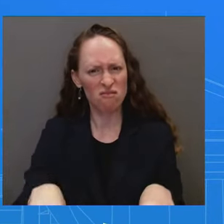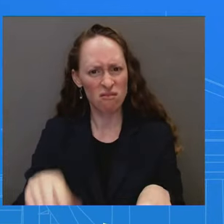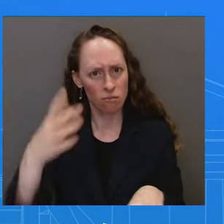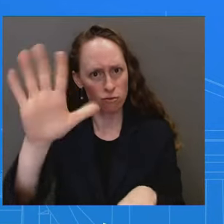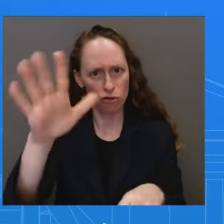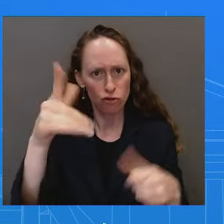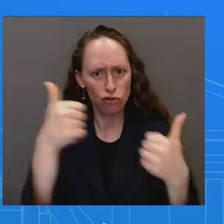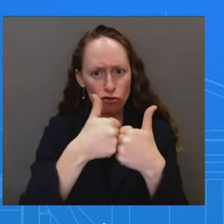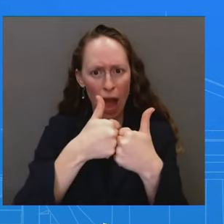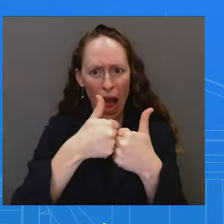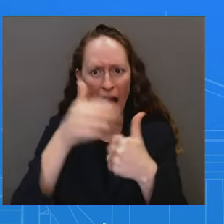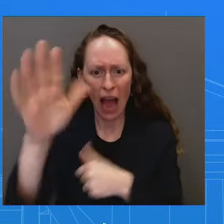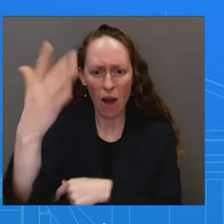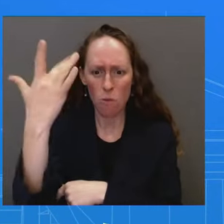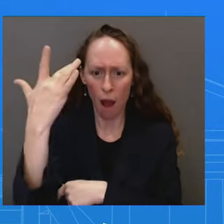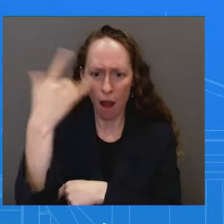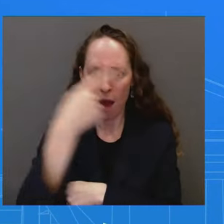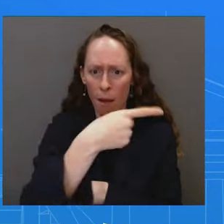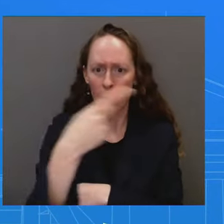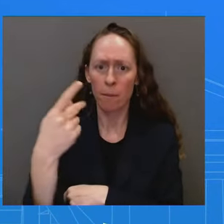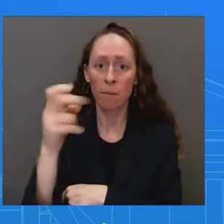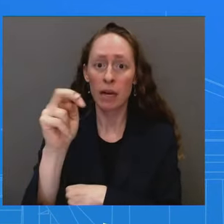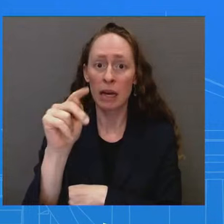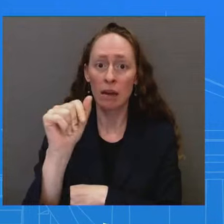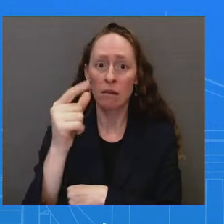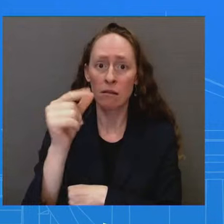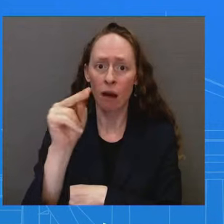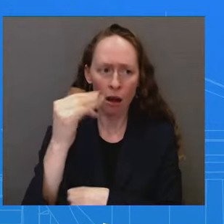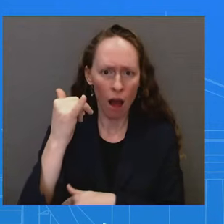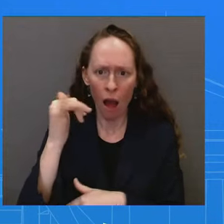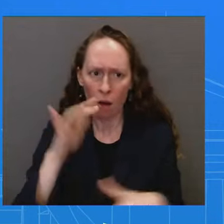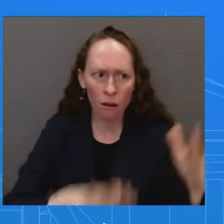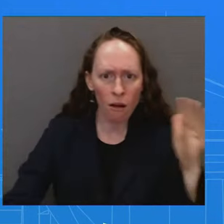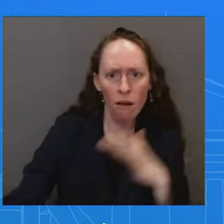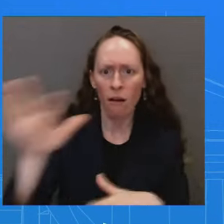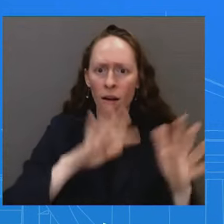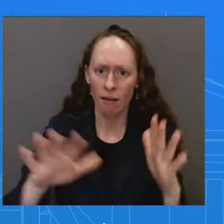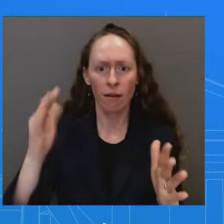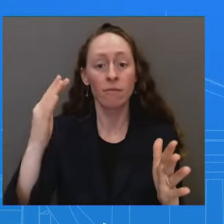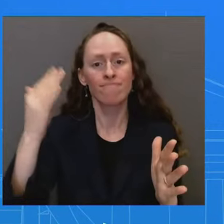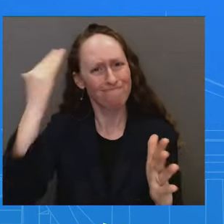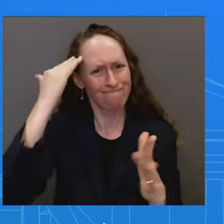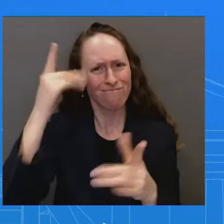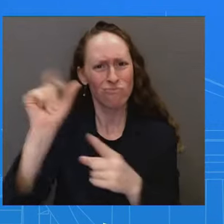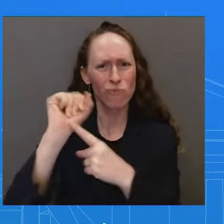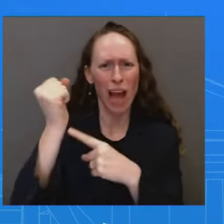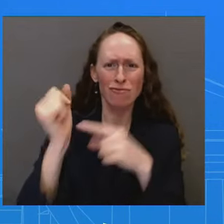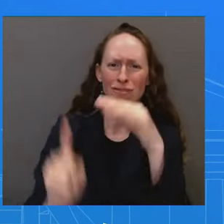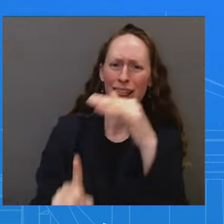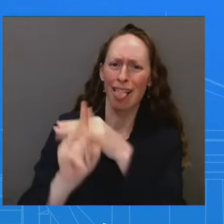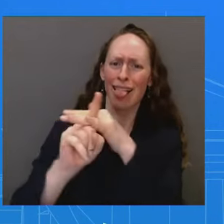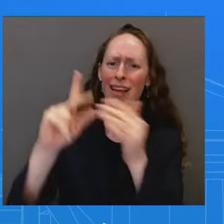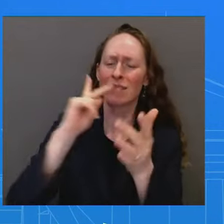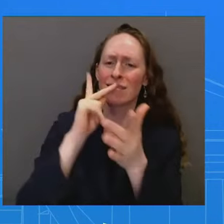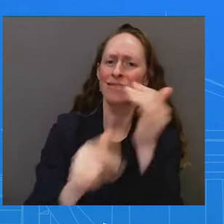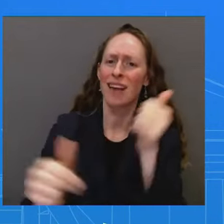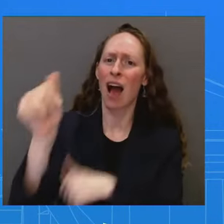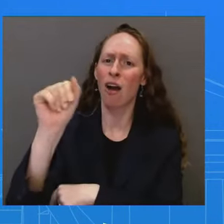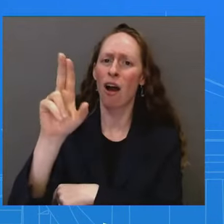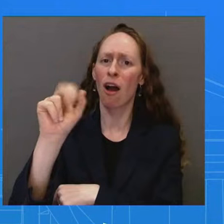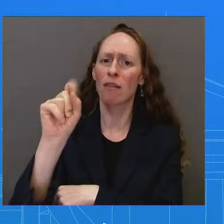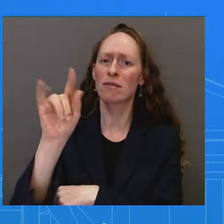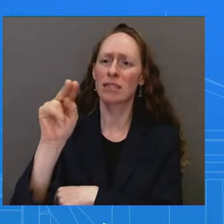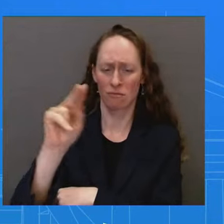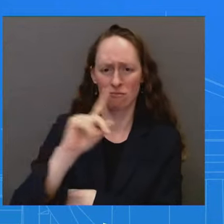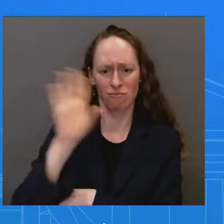how hard it was